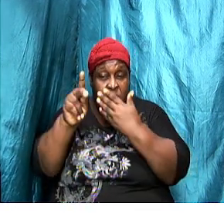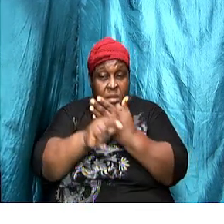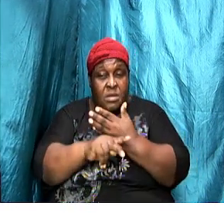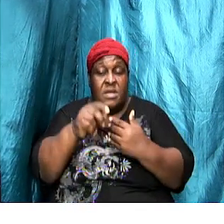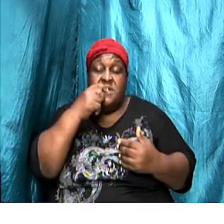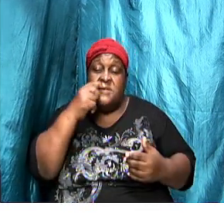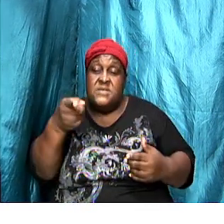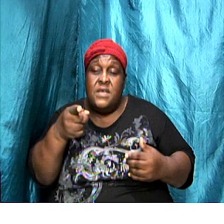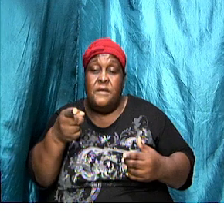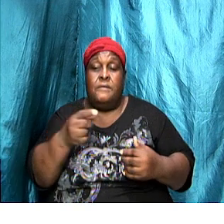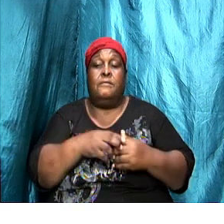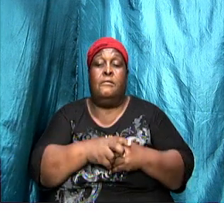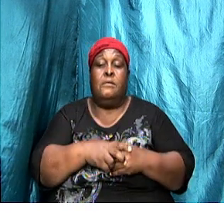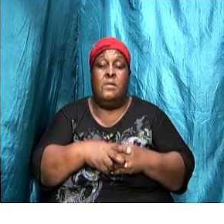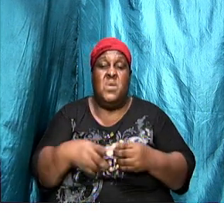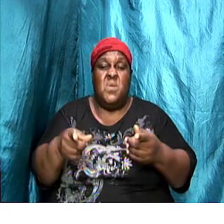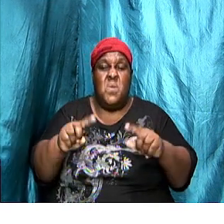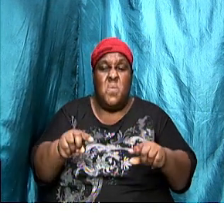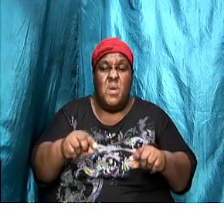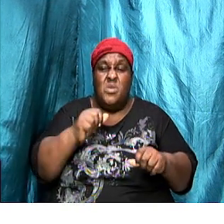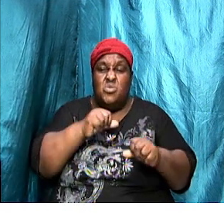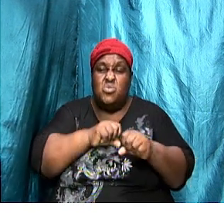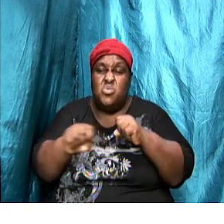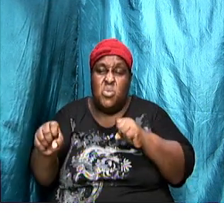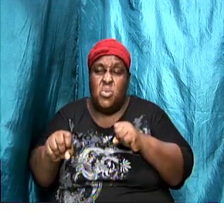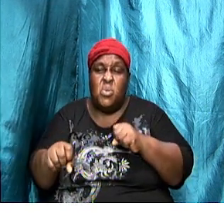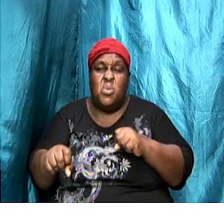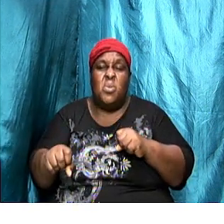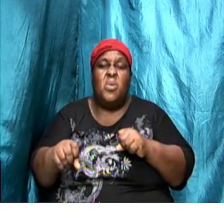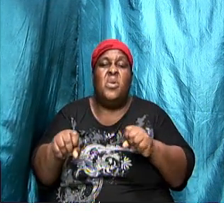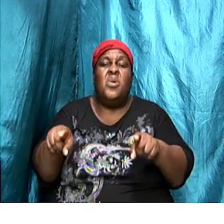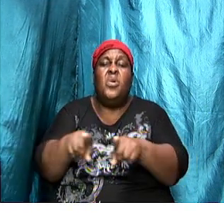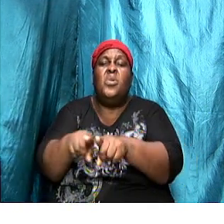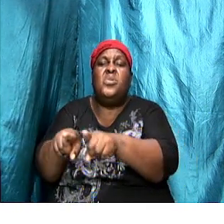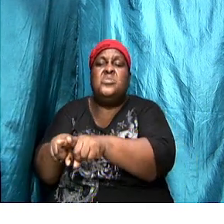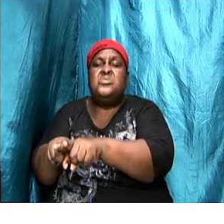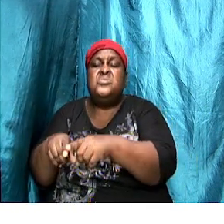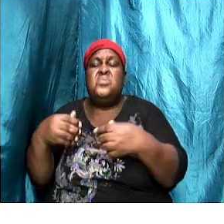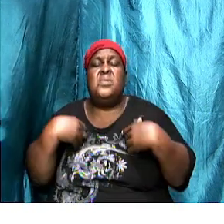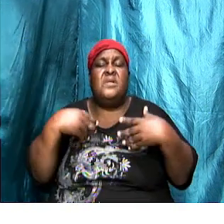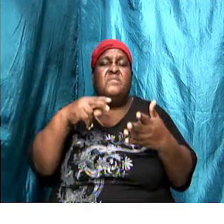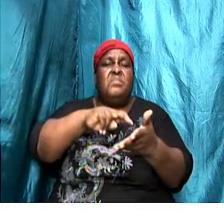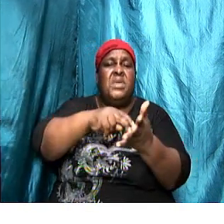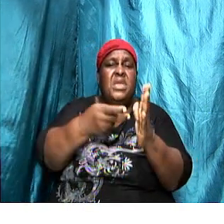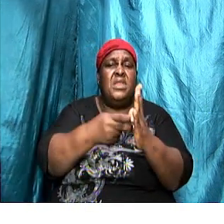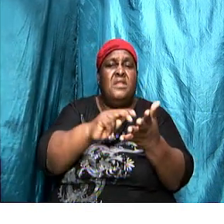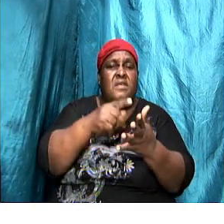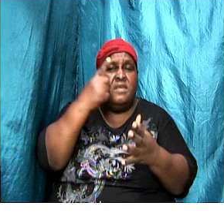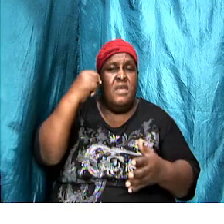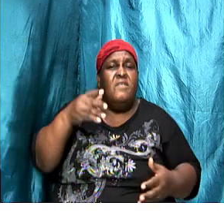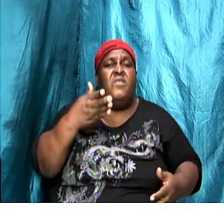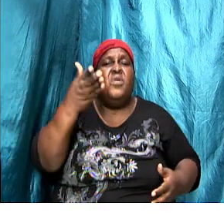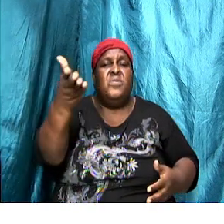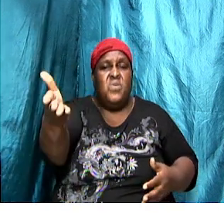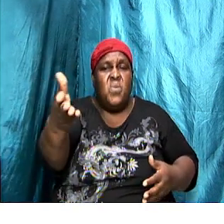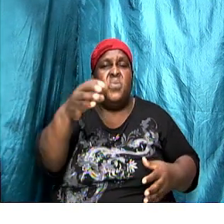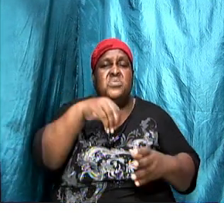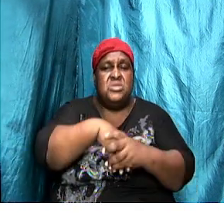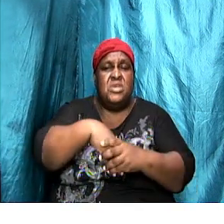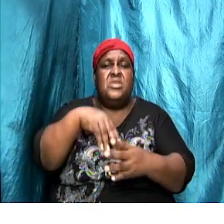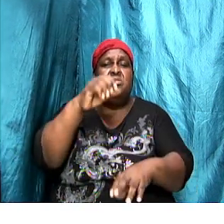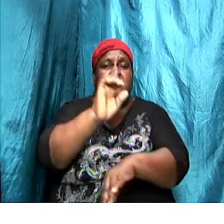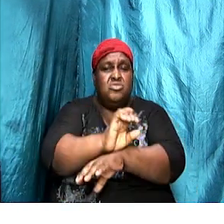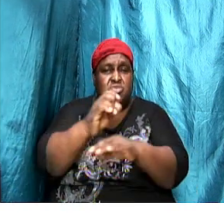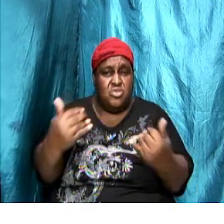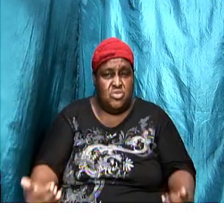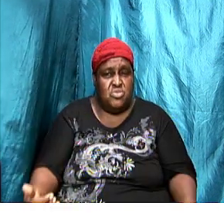saying that while that is so, it also has meaning for those that are in the church today